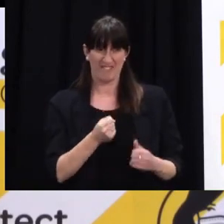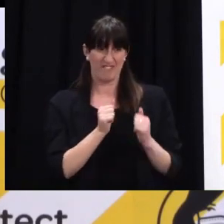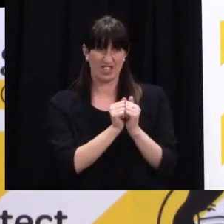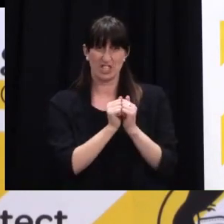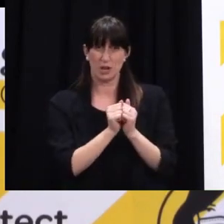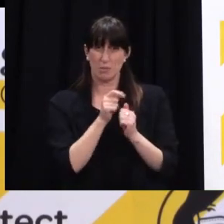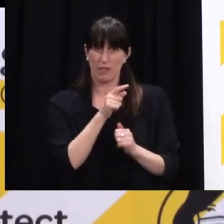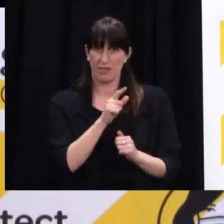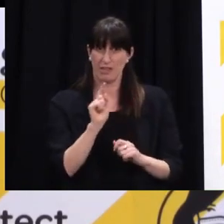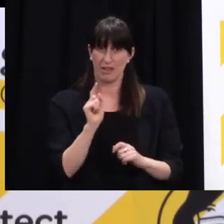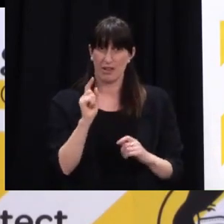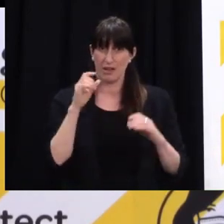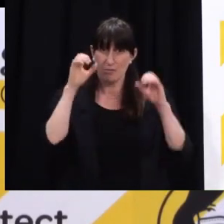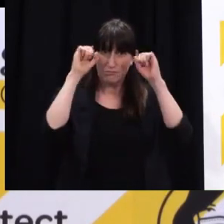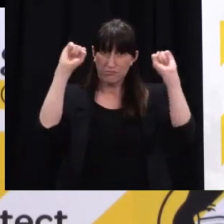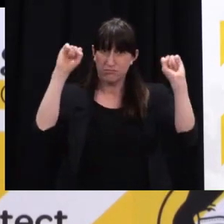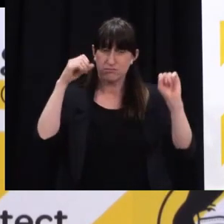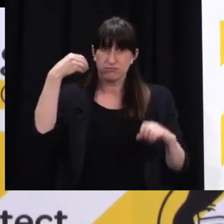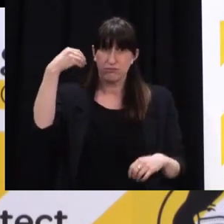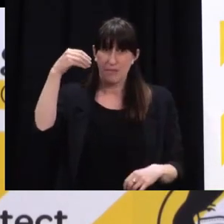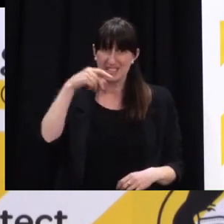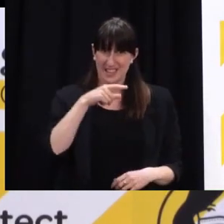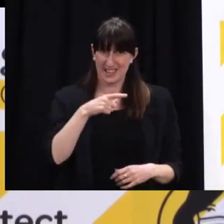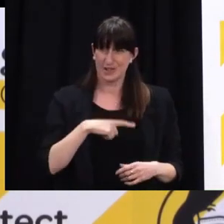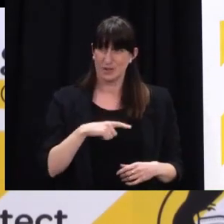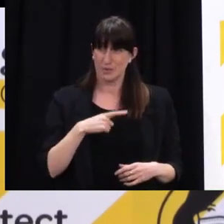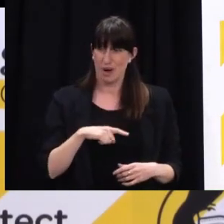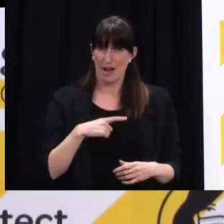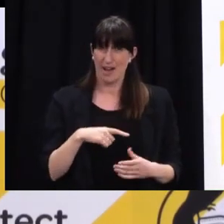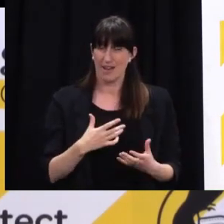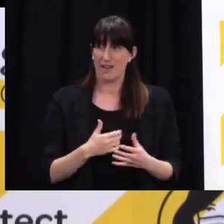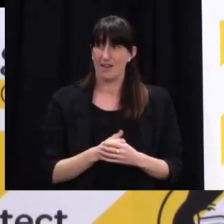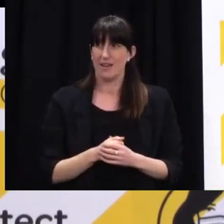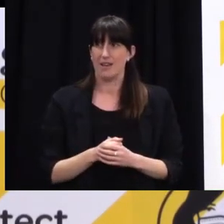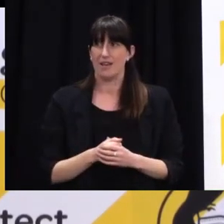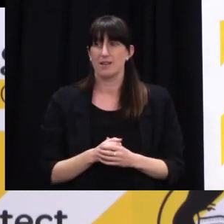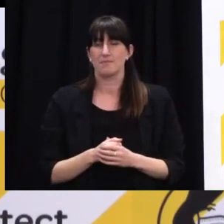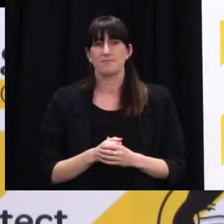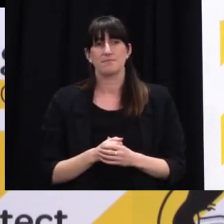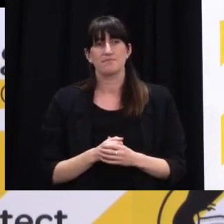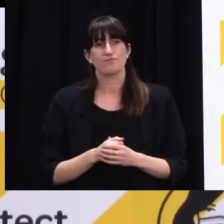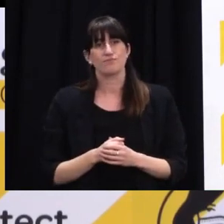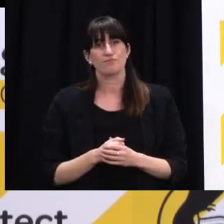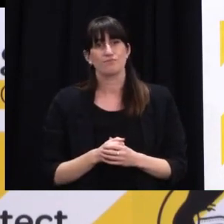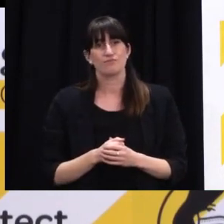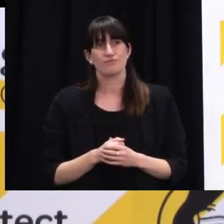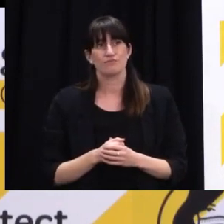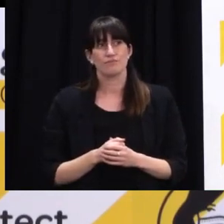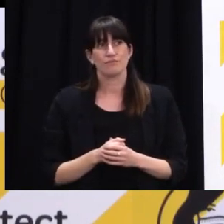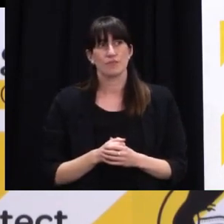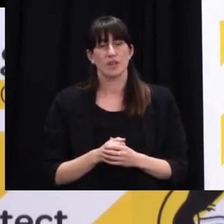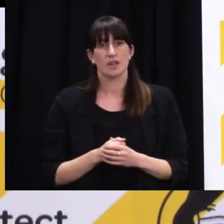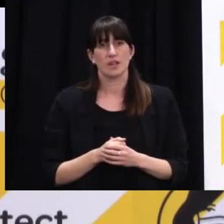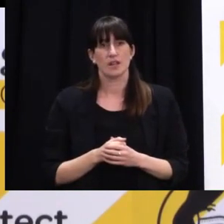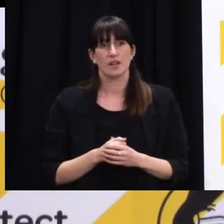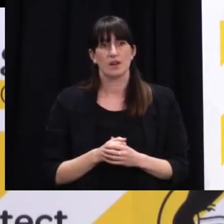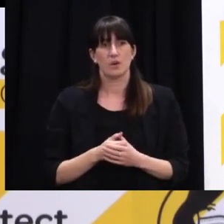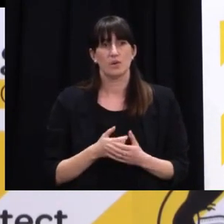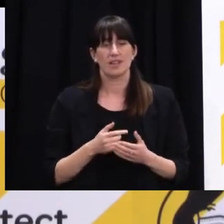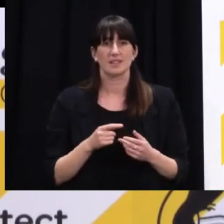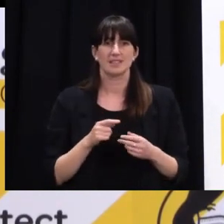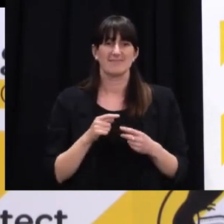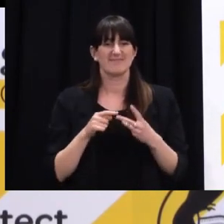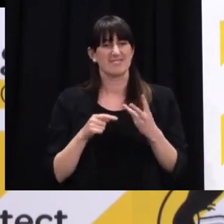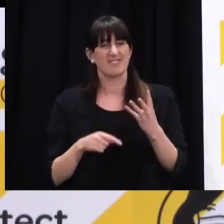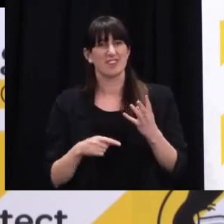Well, look, there are a number of factors, of course. I don't think it's fair to describe any place in the world necessarily as